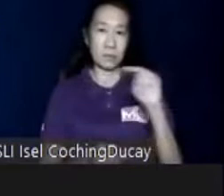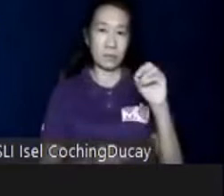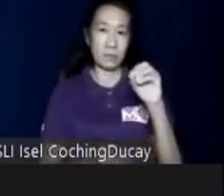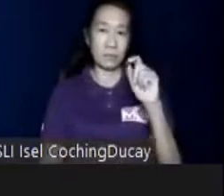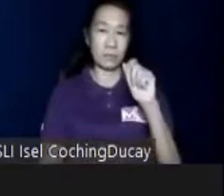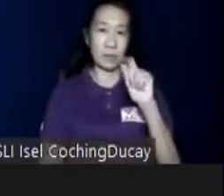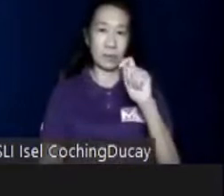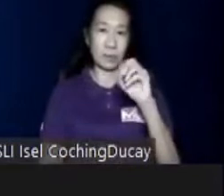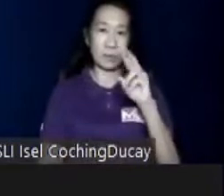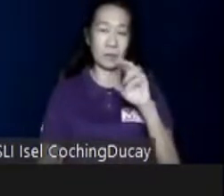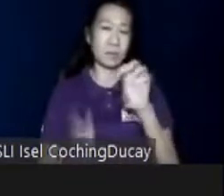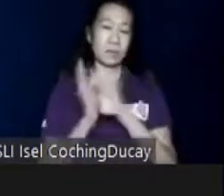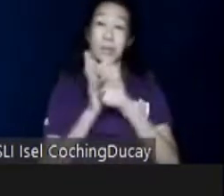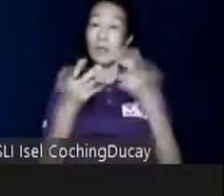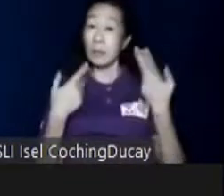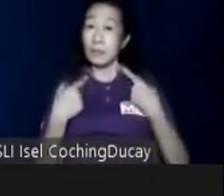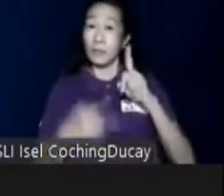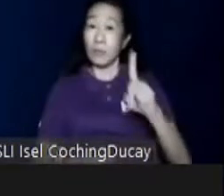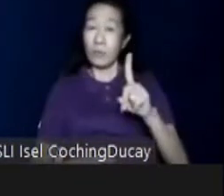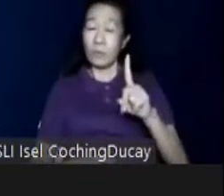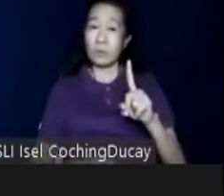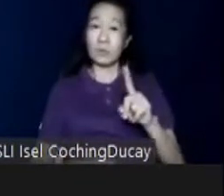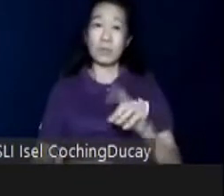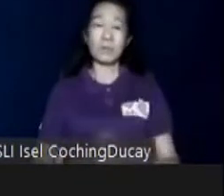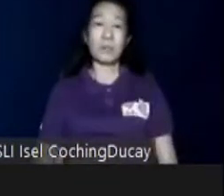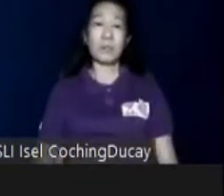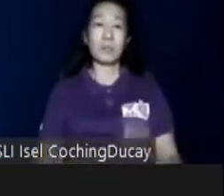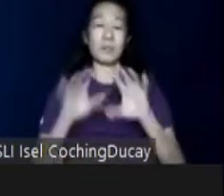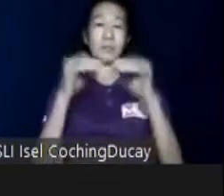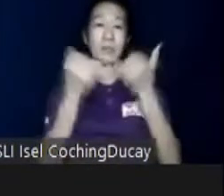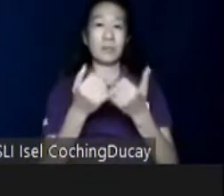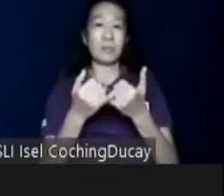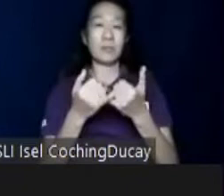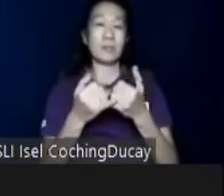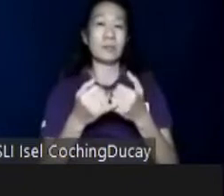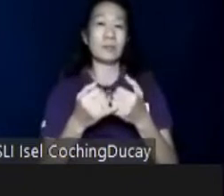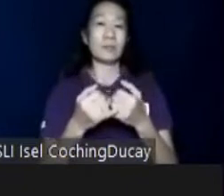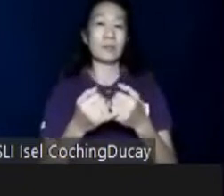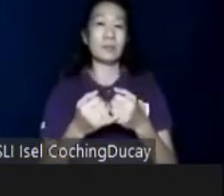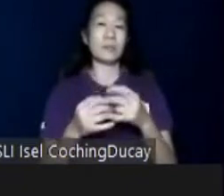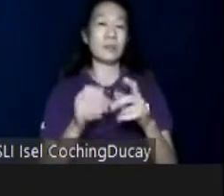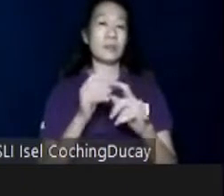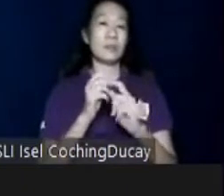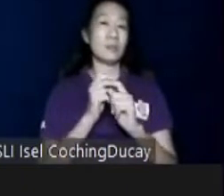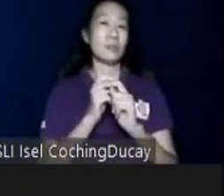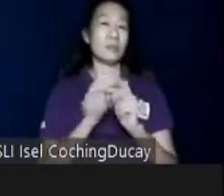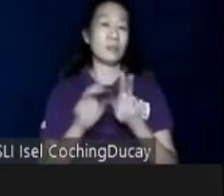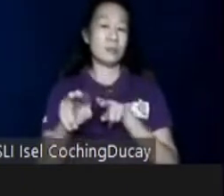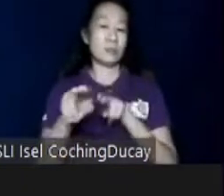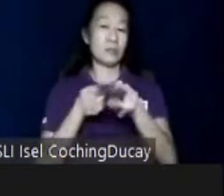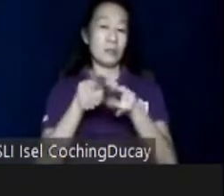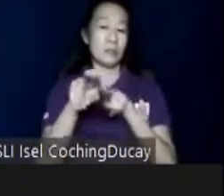example, kung merong isang software company who is creating a traffic monitoring system,